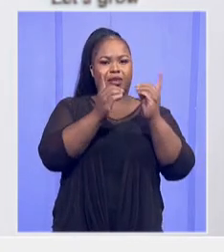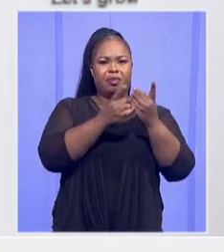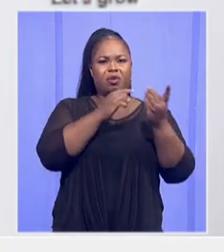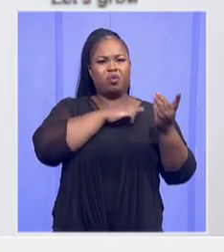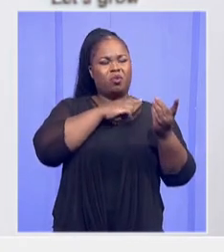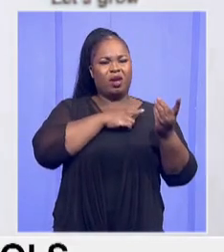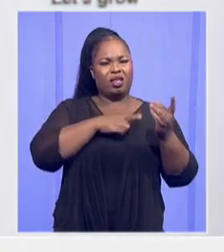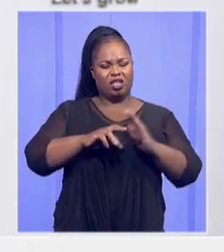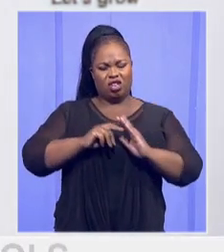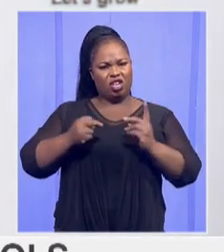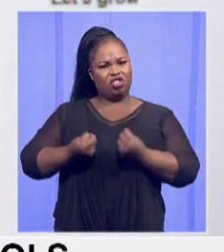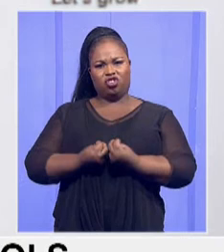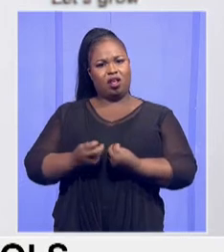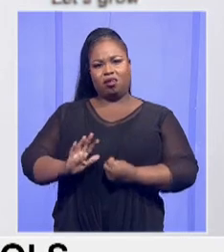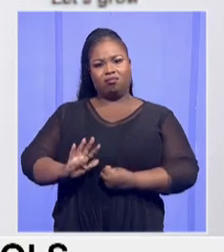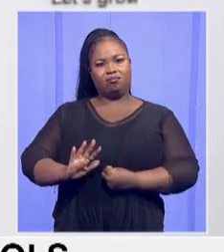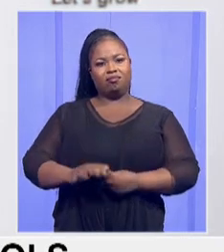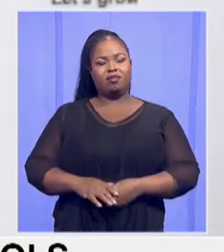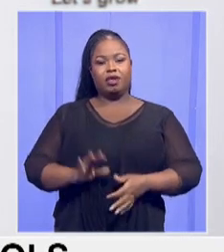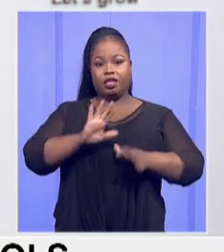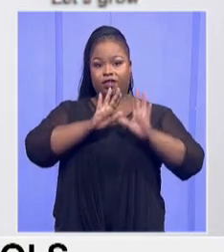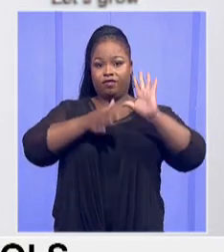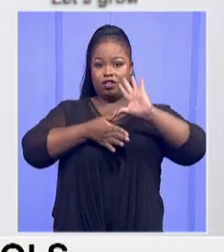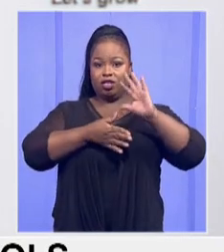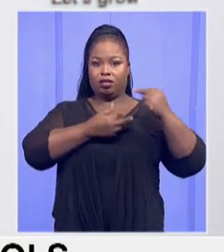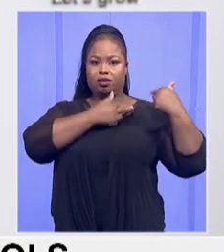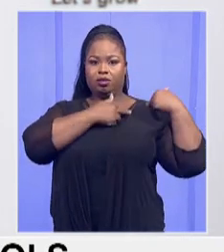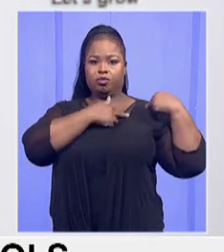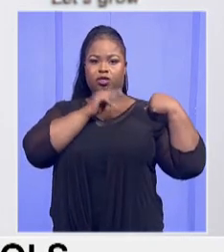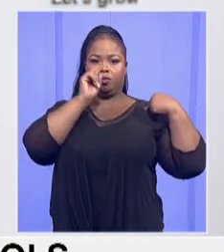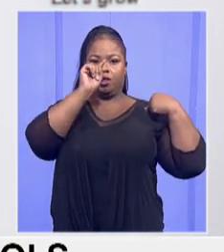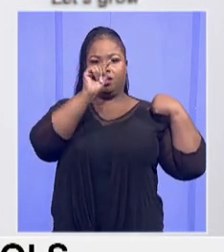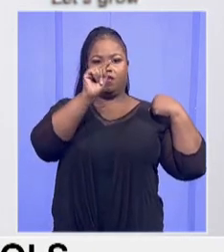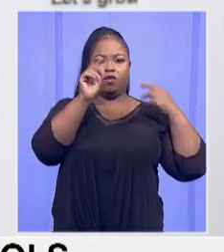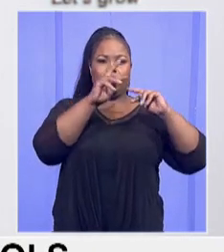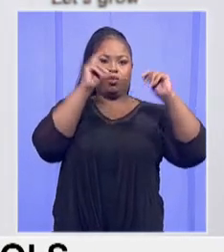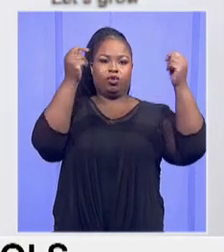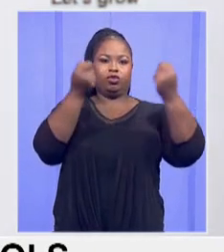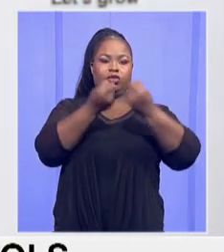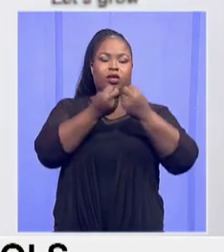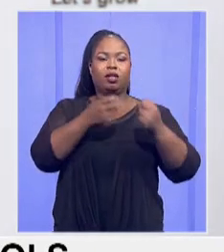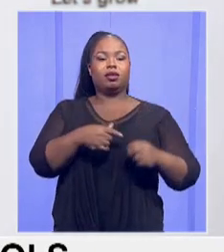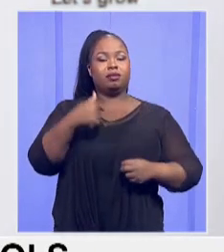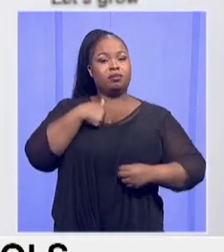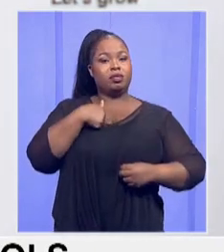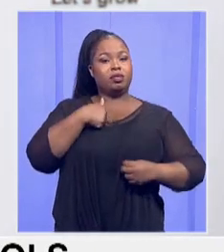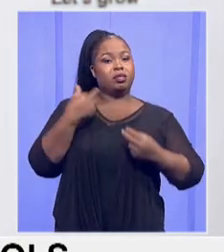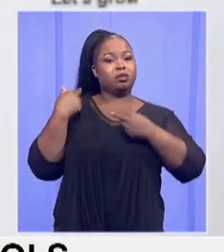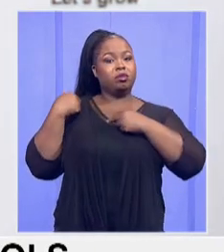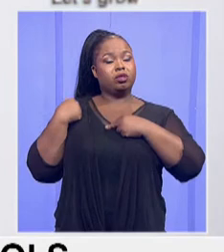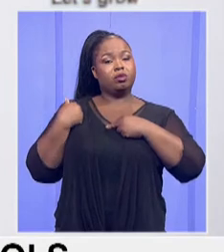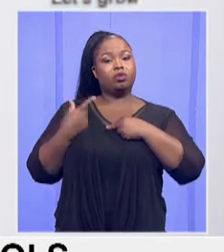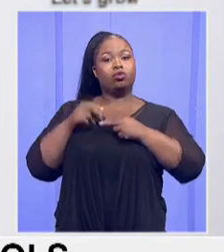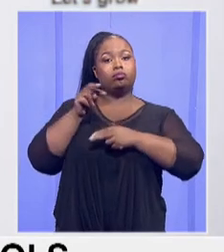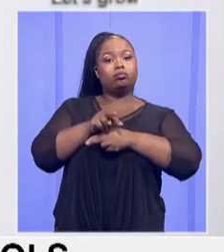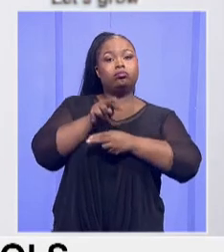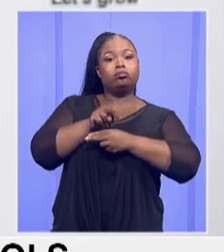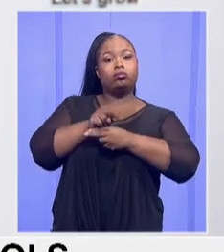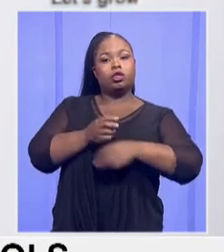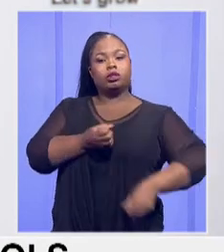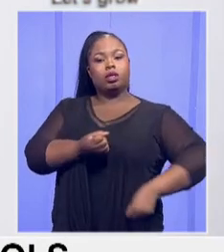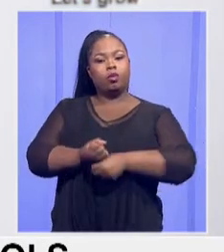national competency. My work is to put norms and standards, monitor and support. But because of